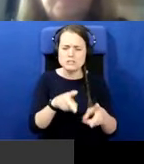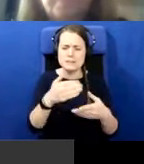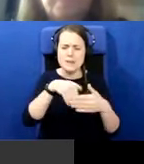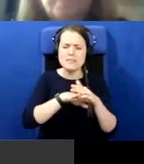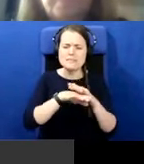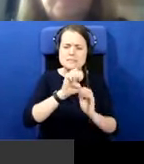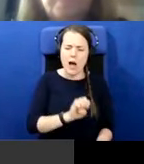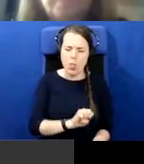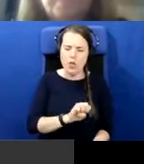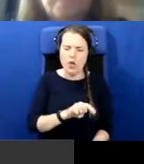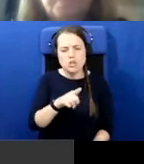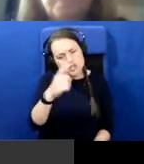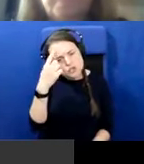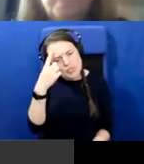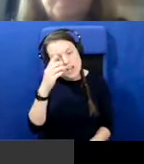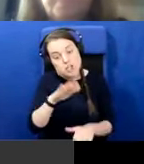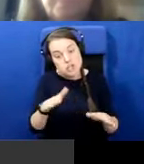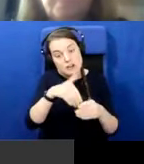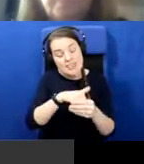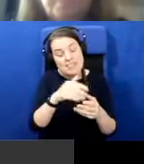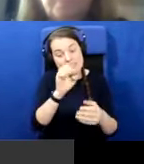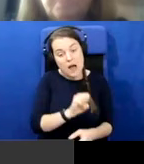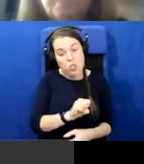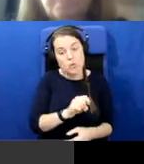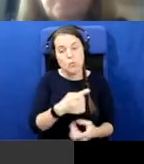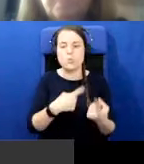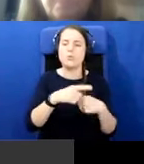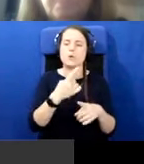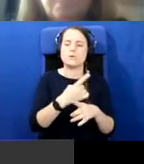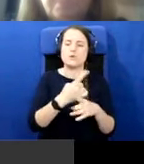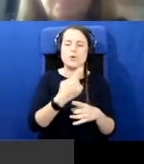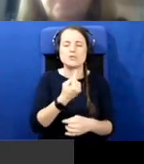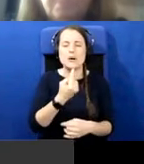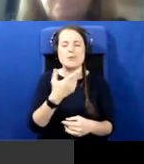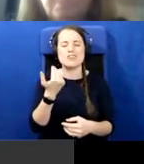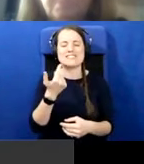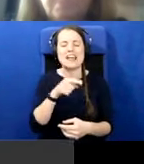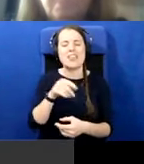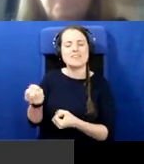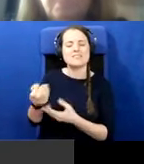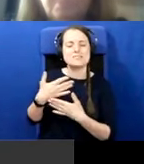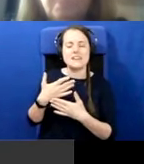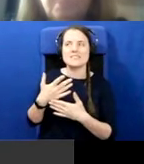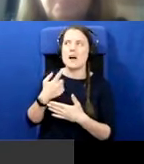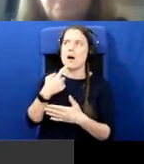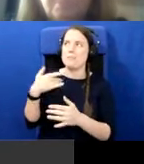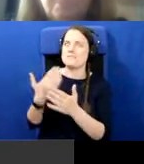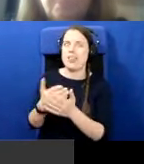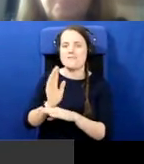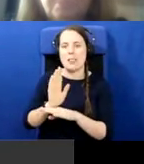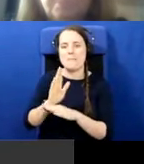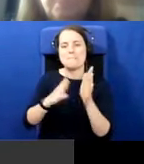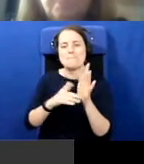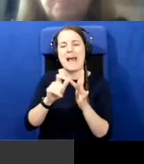the children in the South, I mean, we were talking to somebody recently, who said that until, you know, the film Michael Collins was made in